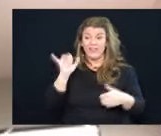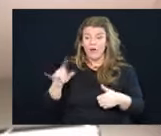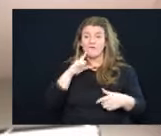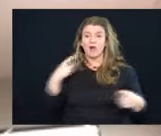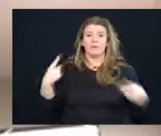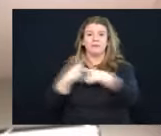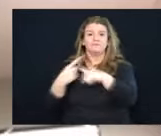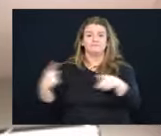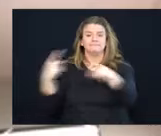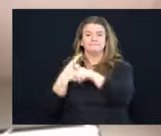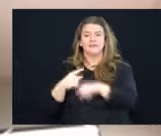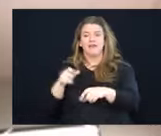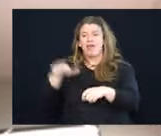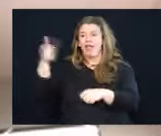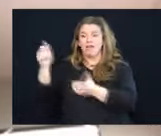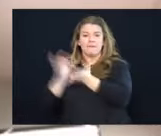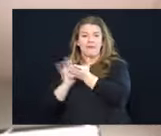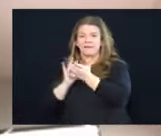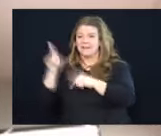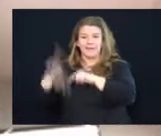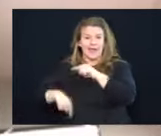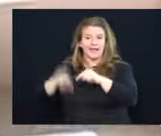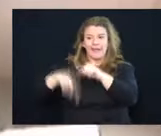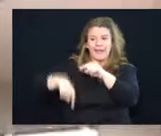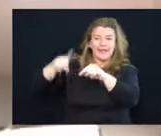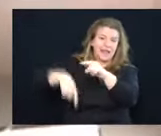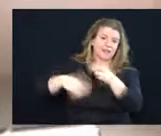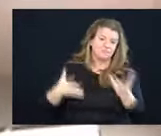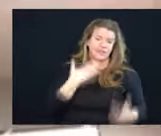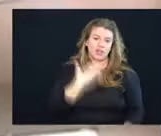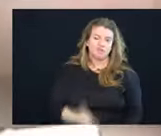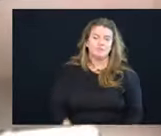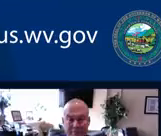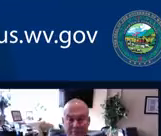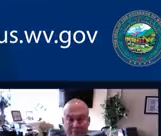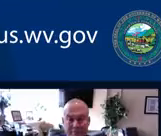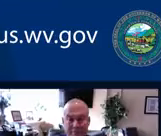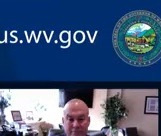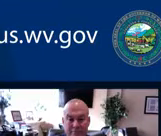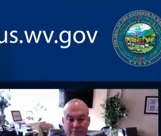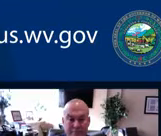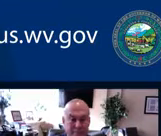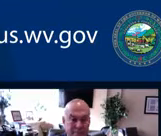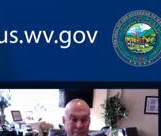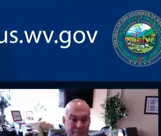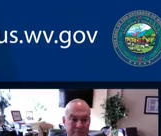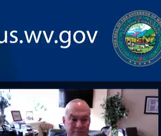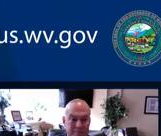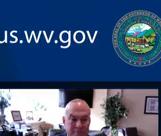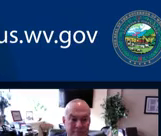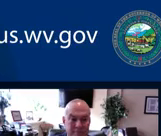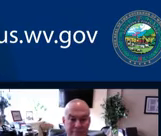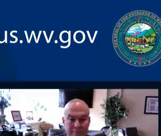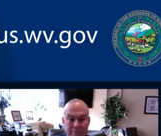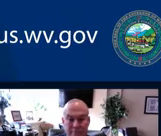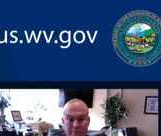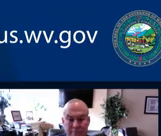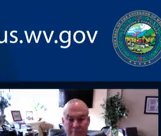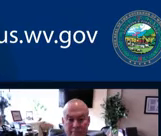people who take other medication. Thank you. Thanks, Evan. Next to Paul Mullen with WCBC.